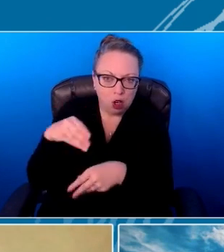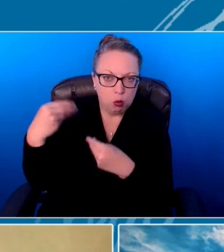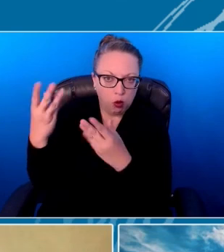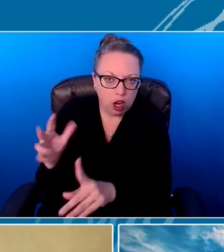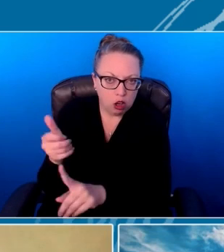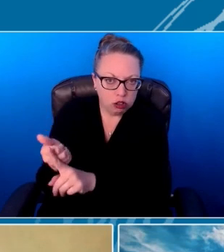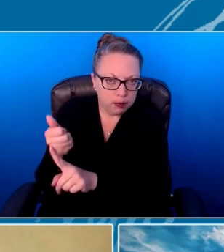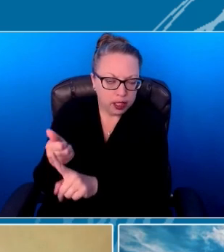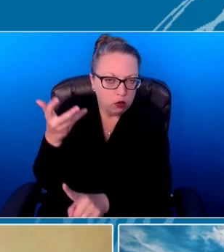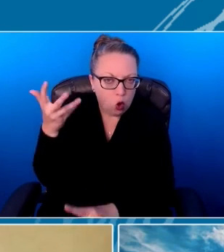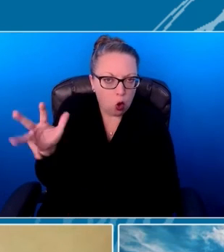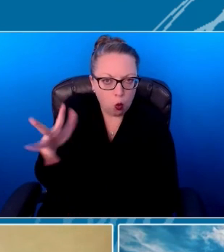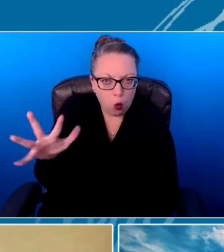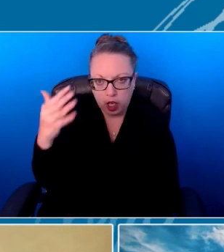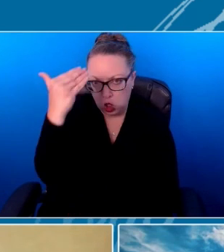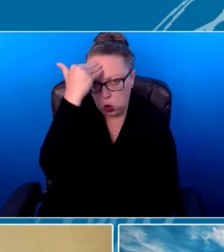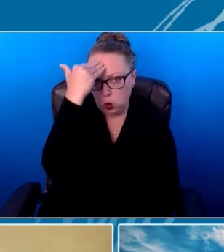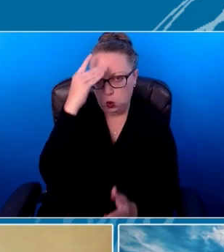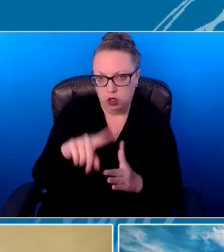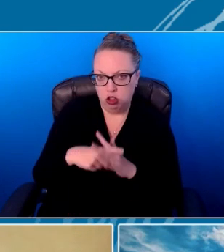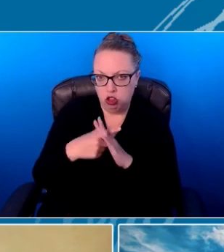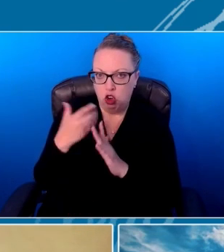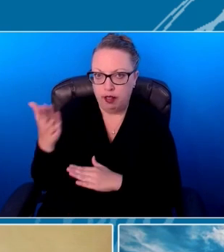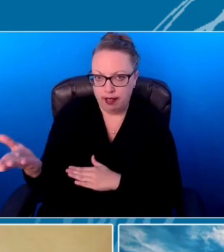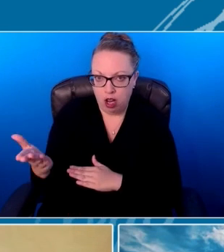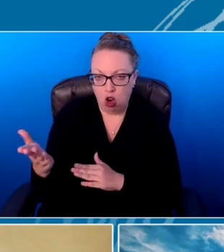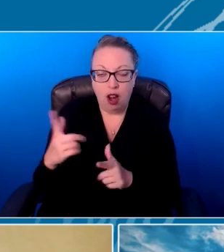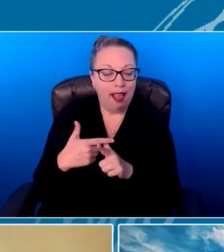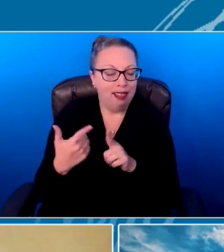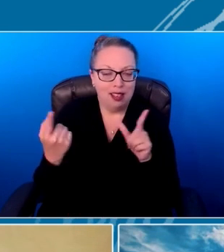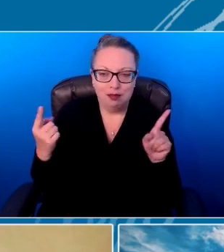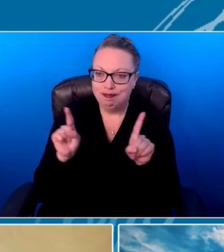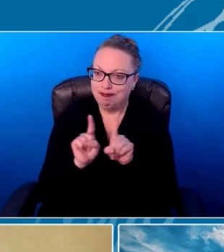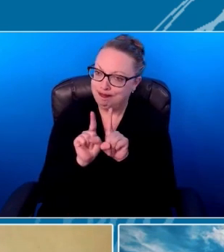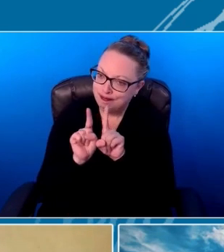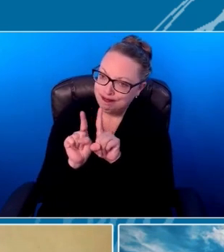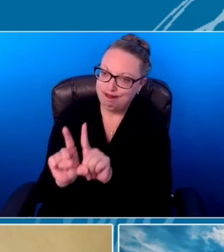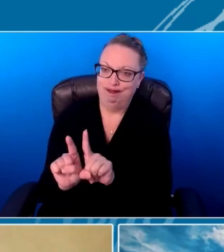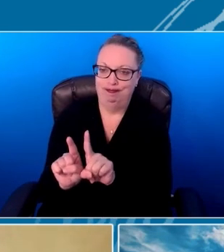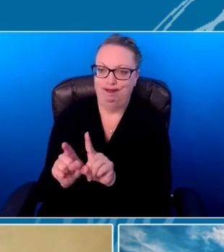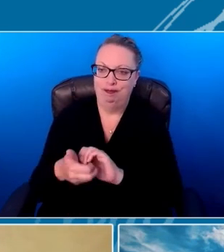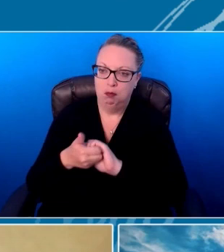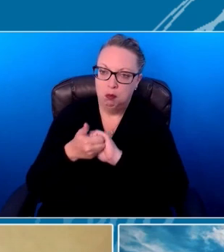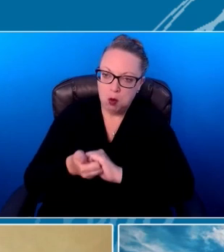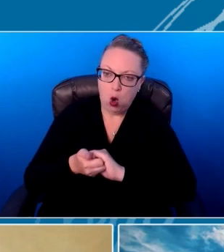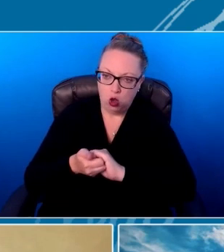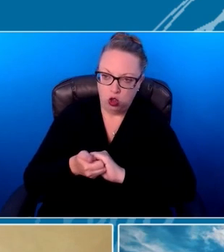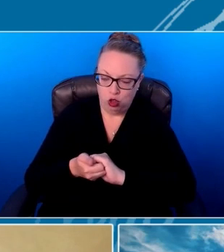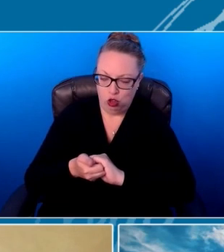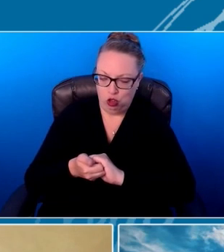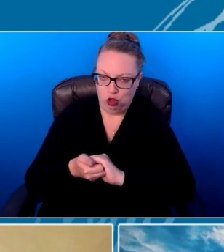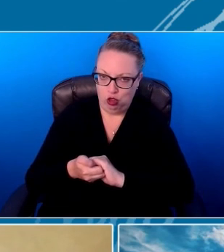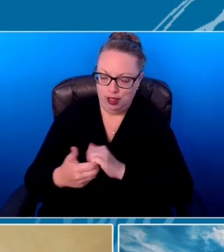And then be there alongside them. Get them involved. Have them be involved. Have them take the lead.